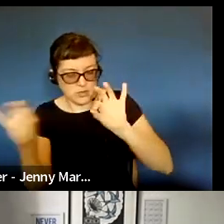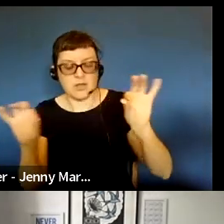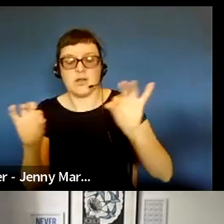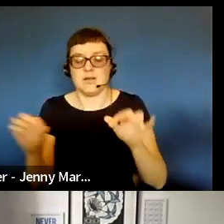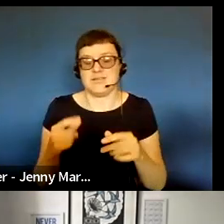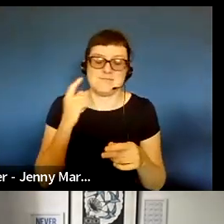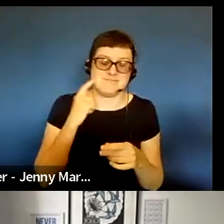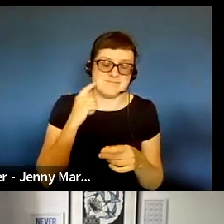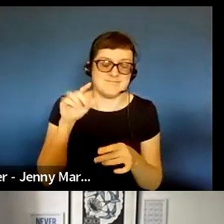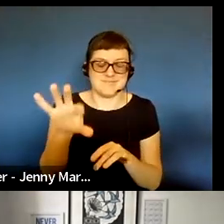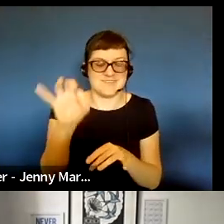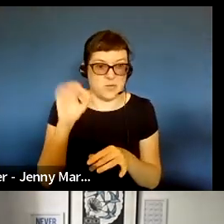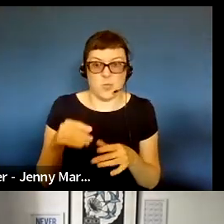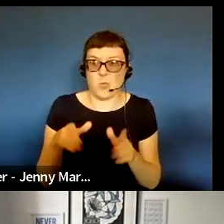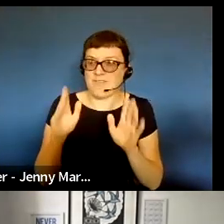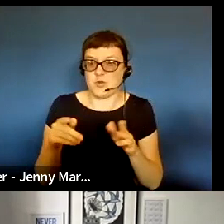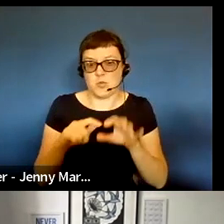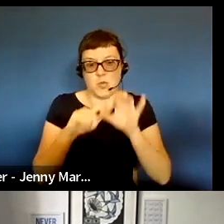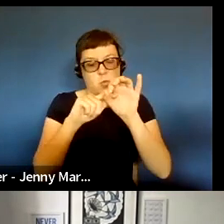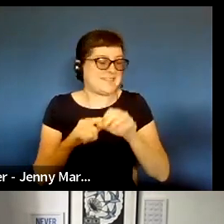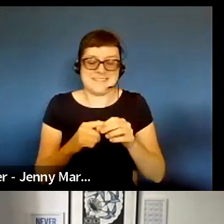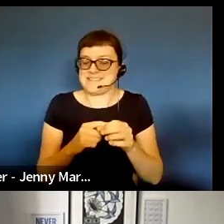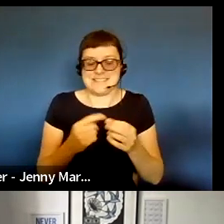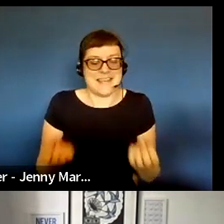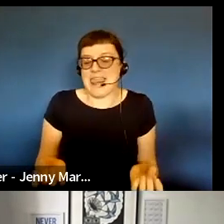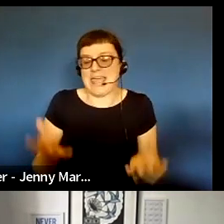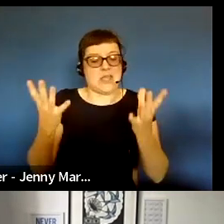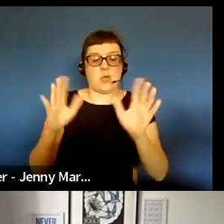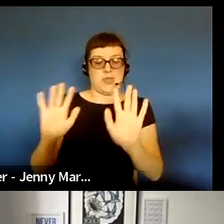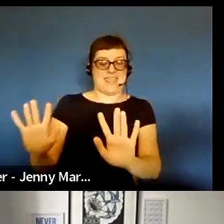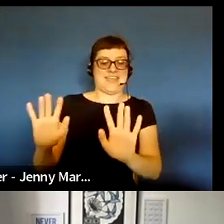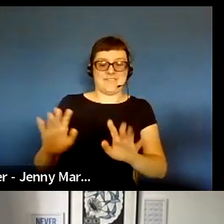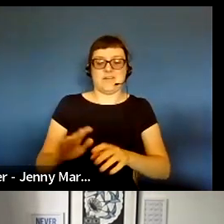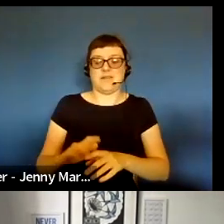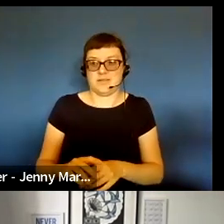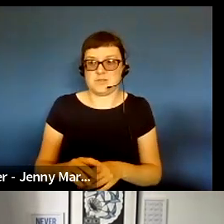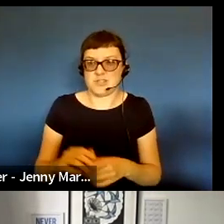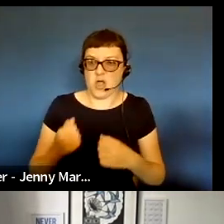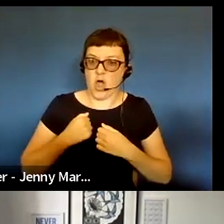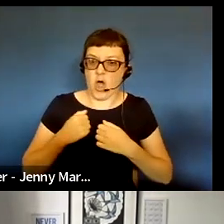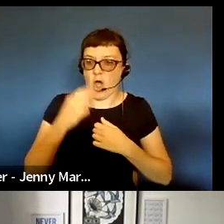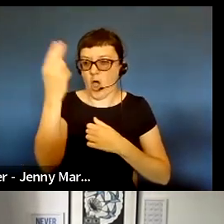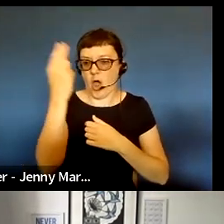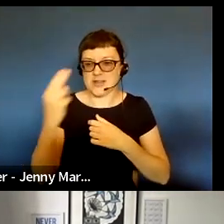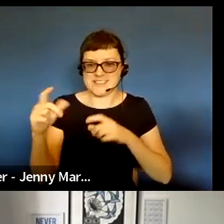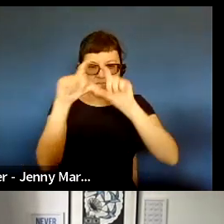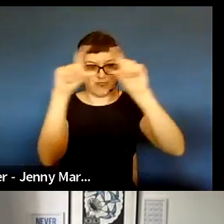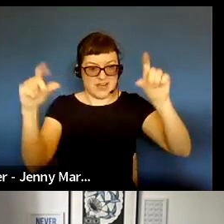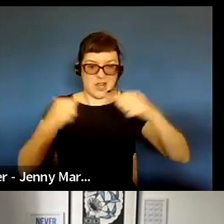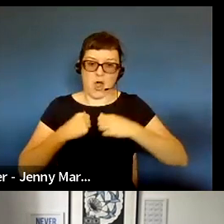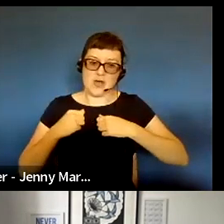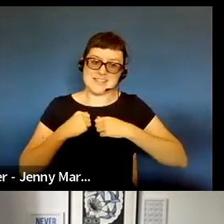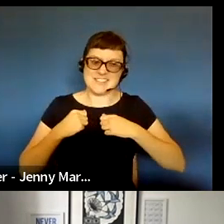And we also just had to let go of quality and also the sort of artistic brands of the organisation. So ours is an ensemble